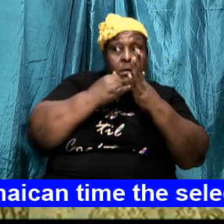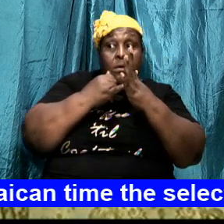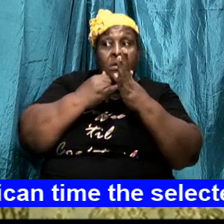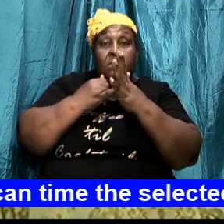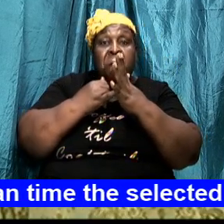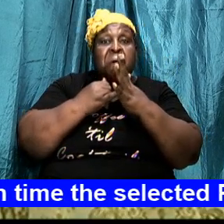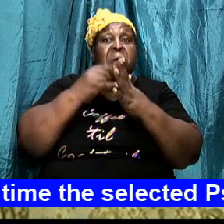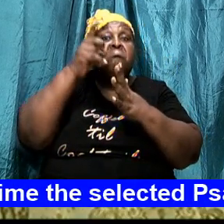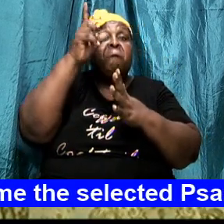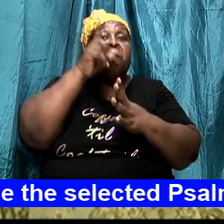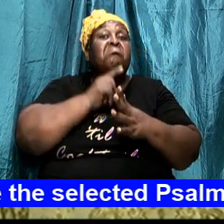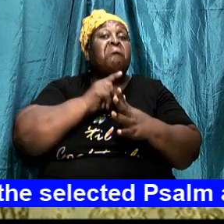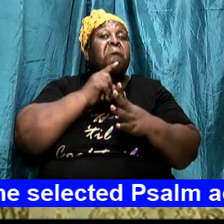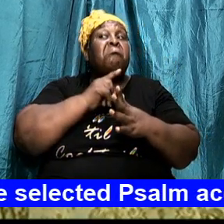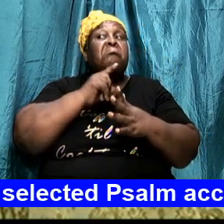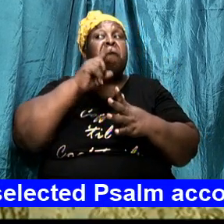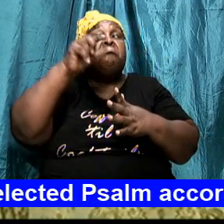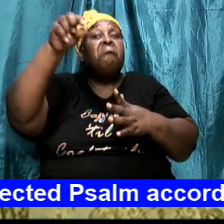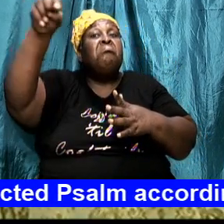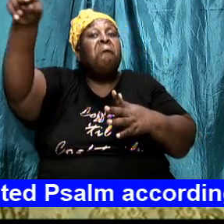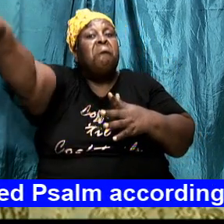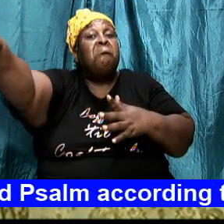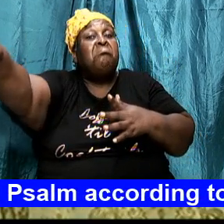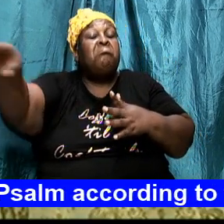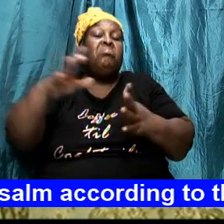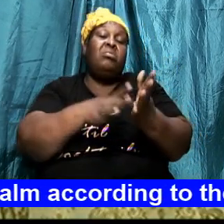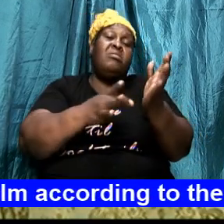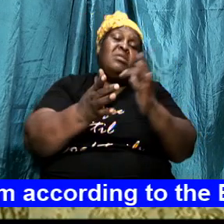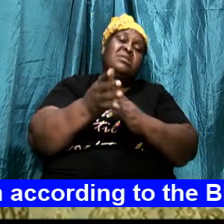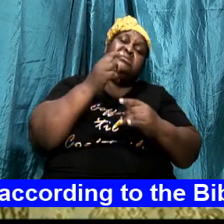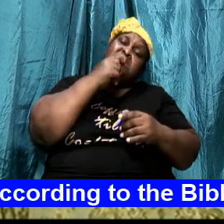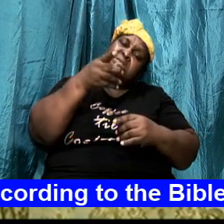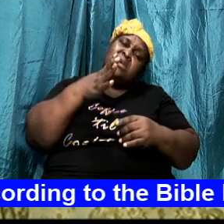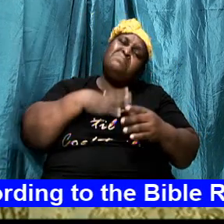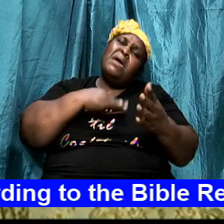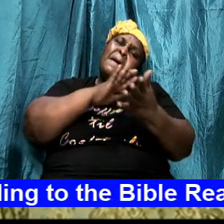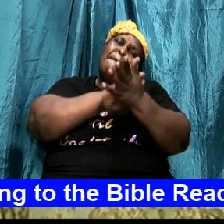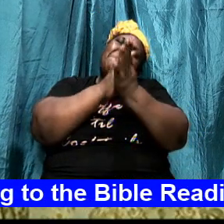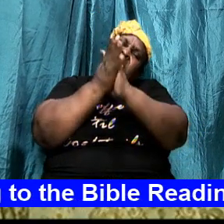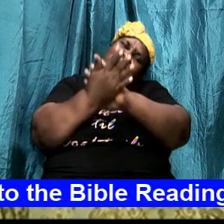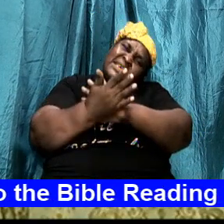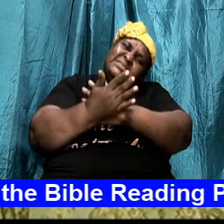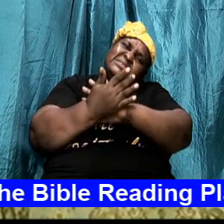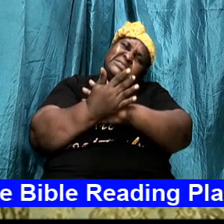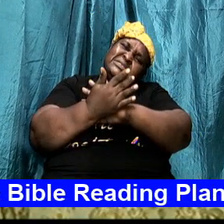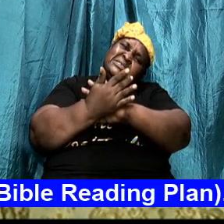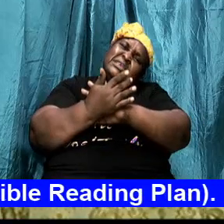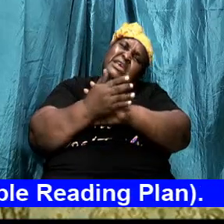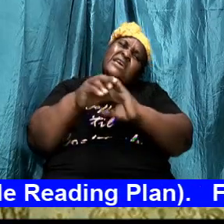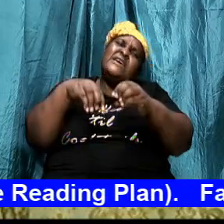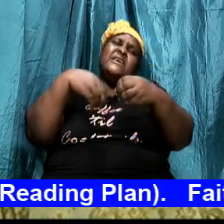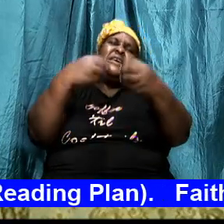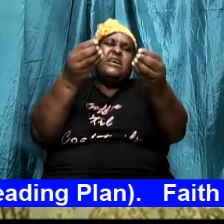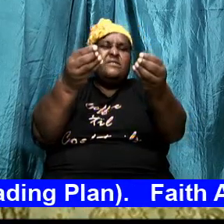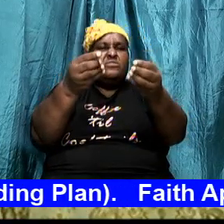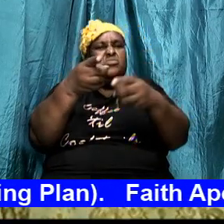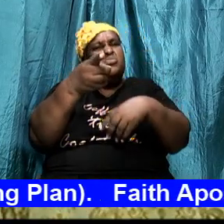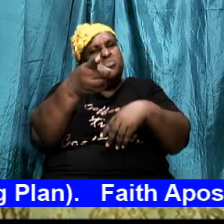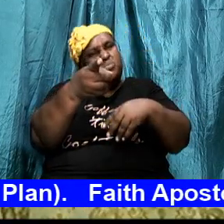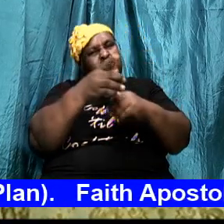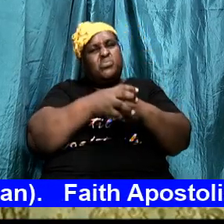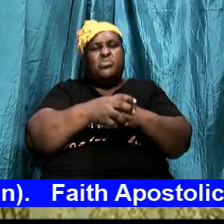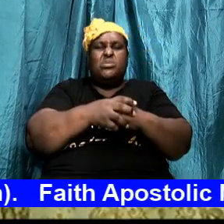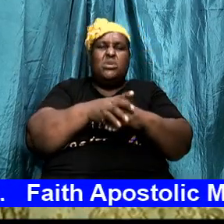is anti peace Jesus said my peace I give to you anything that is anti peace you can't be a Christian